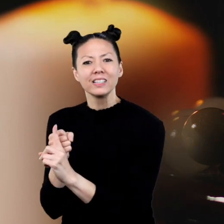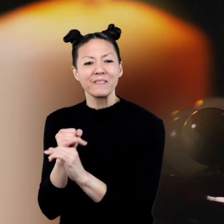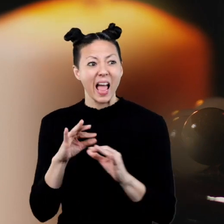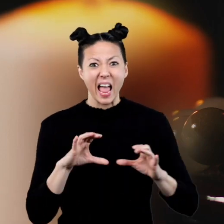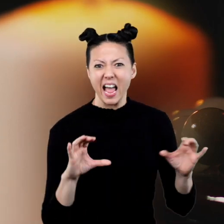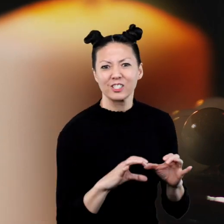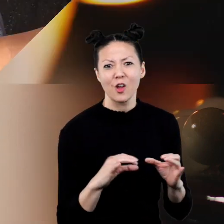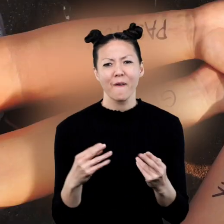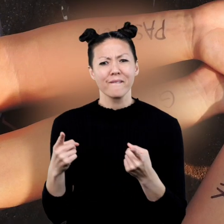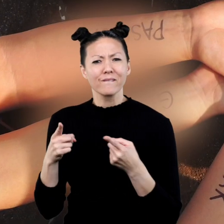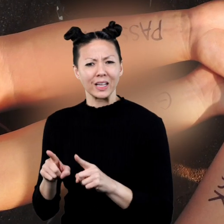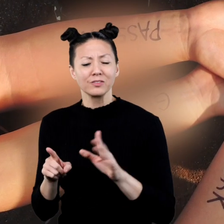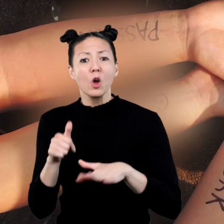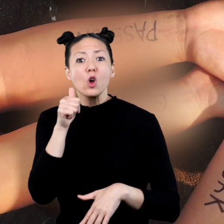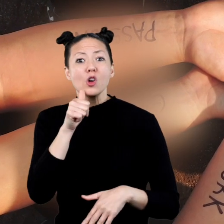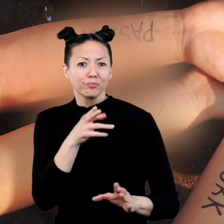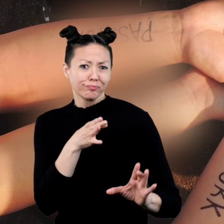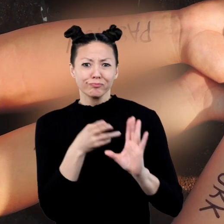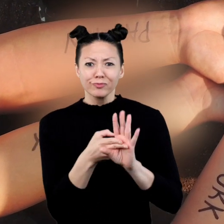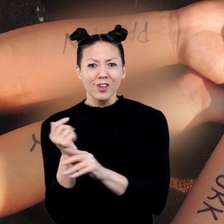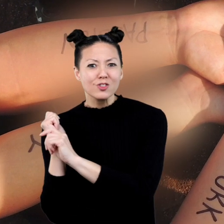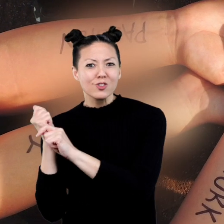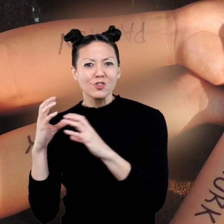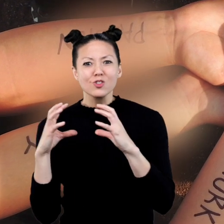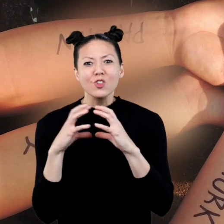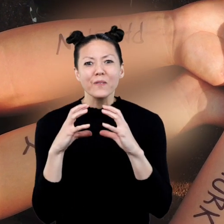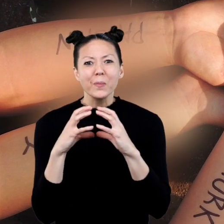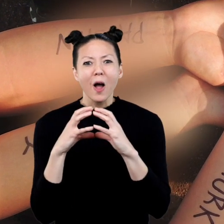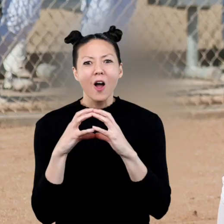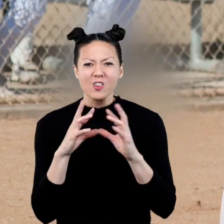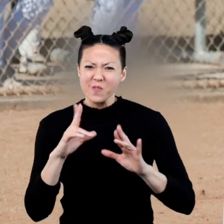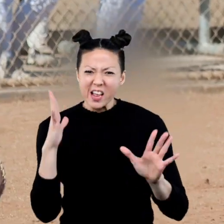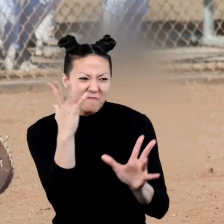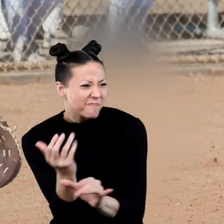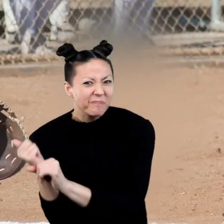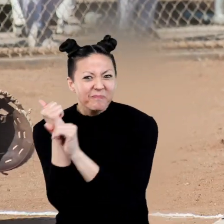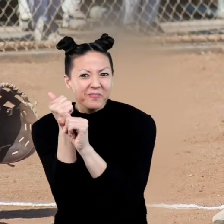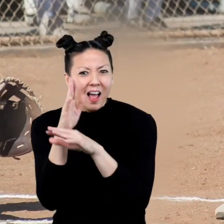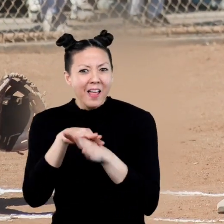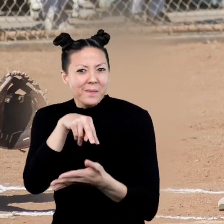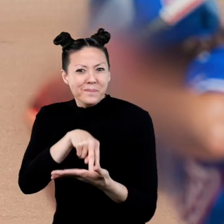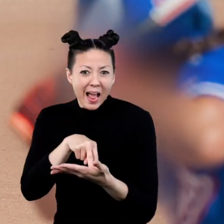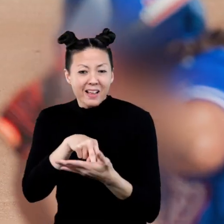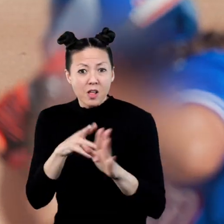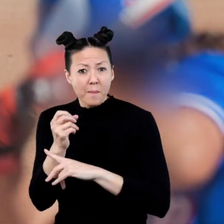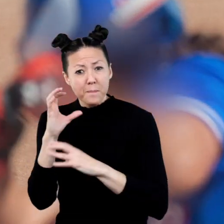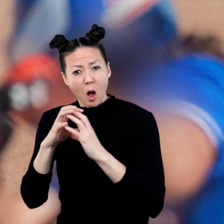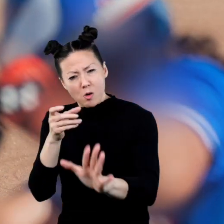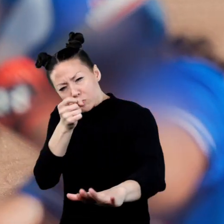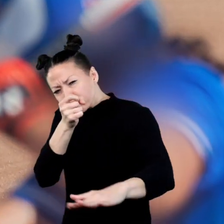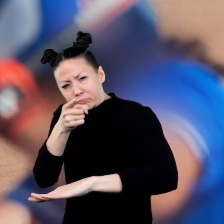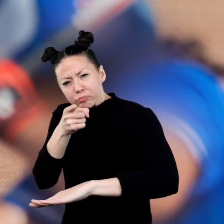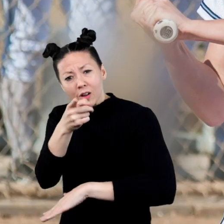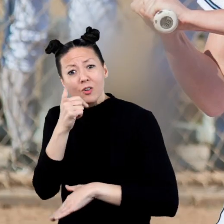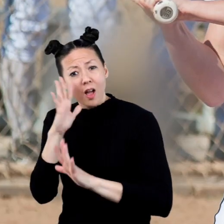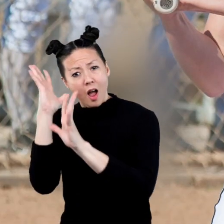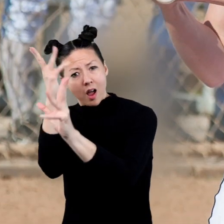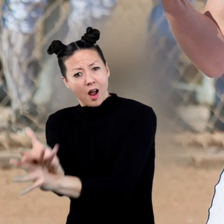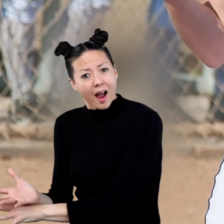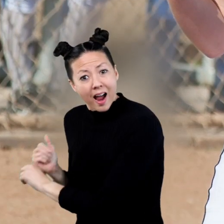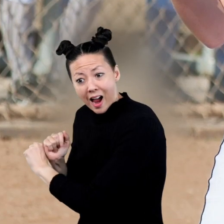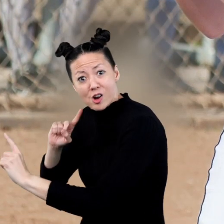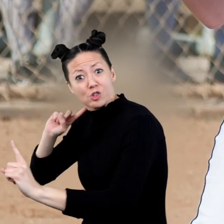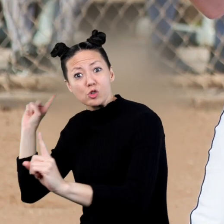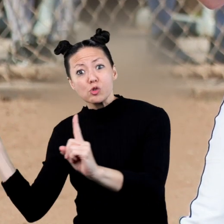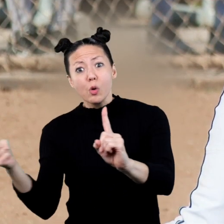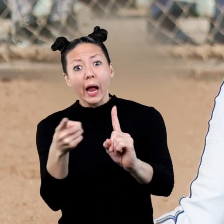actions and events. A girl joins a softball team. She's up to bat. The ball is thrown. The girl